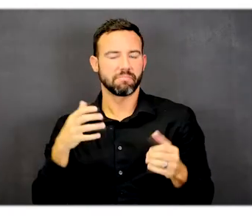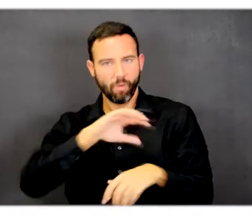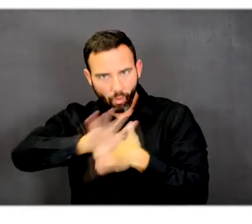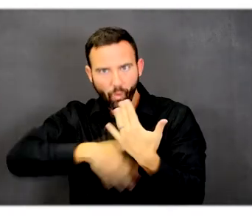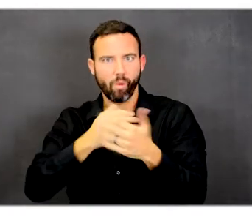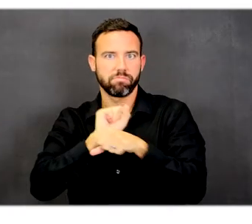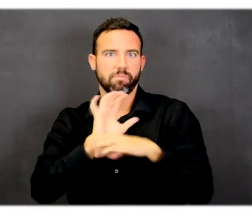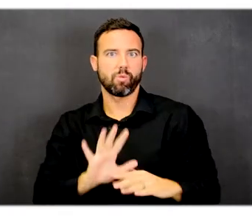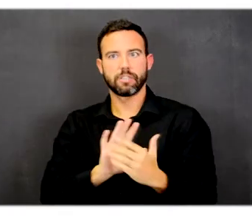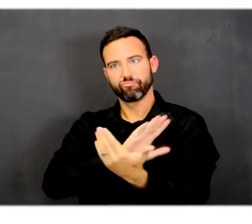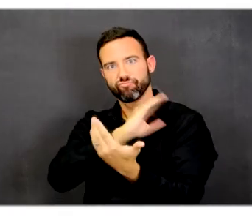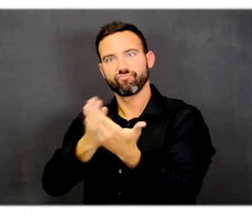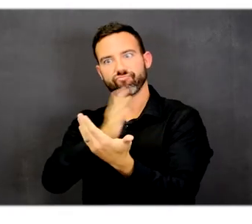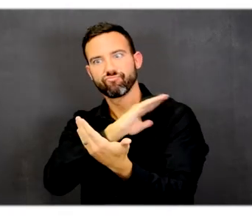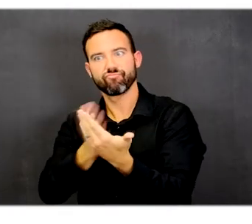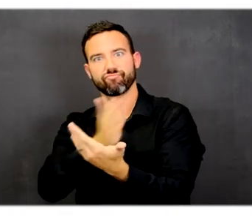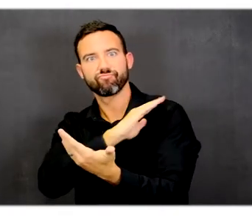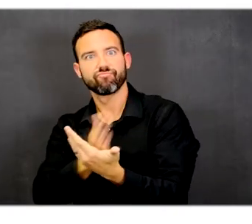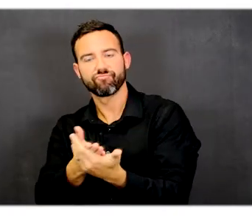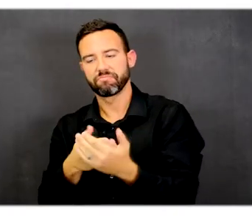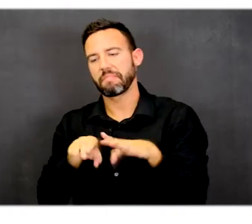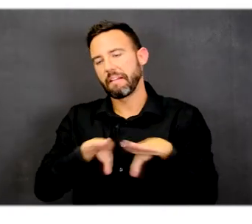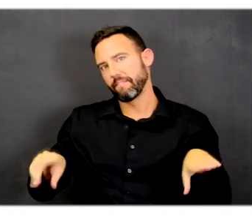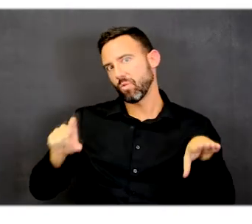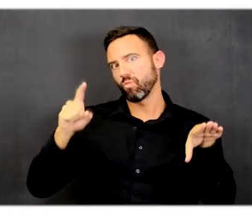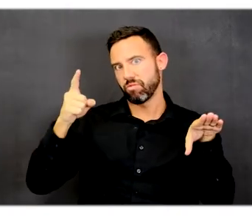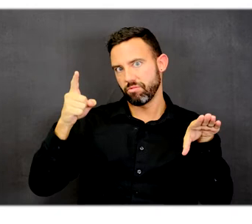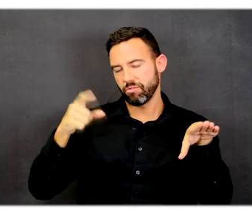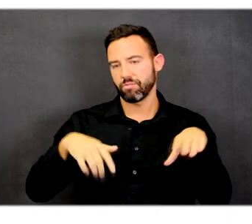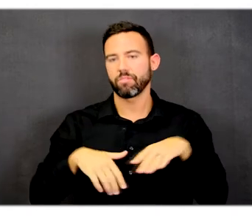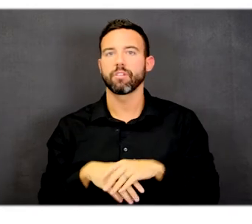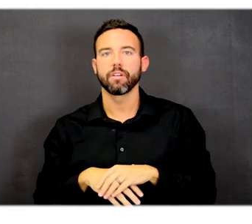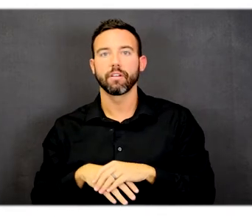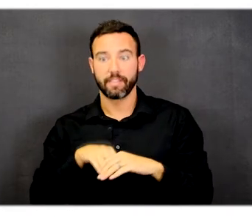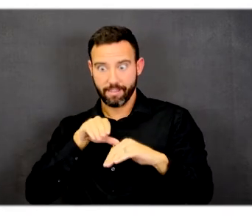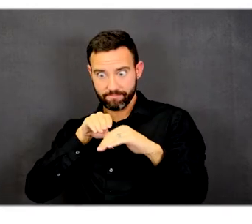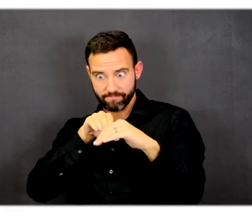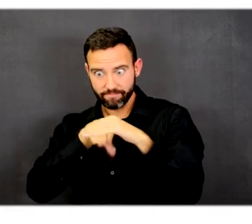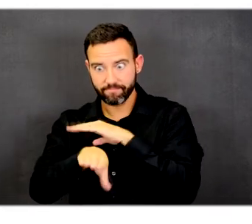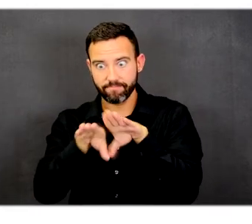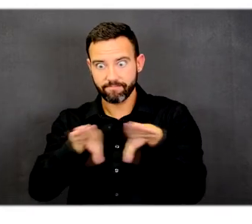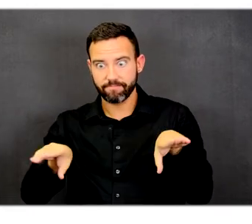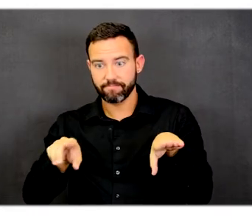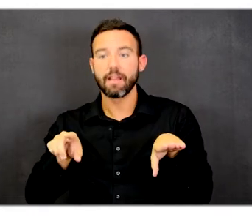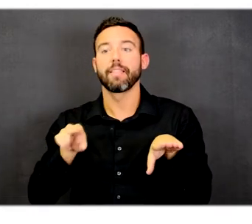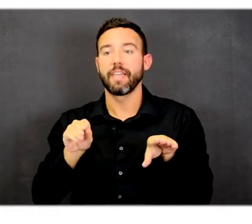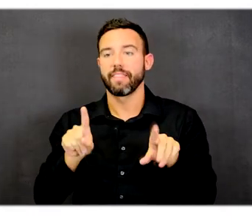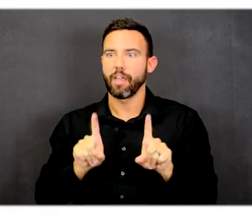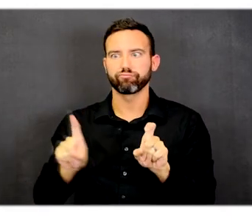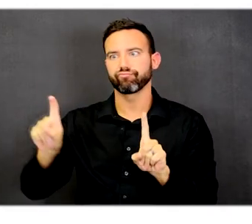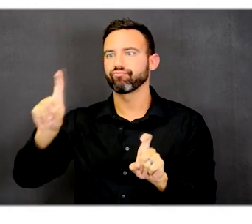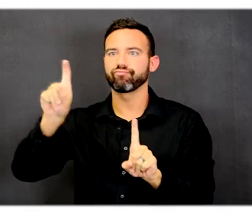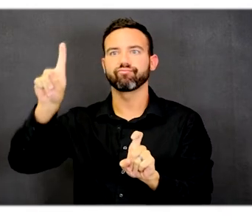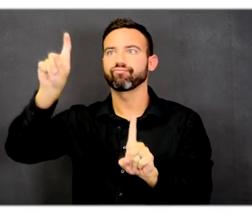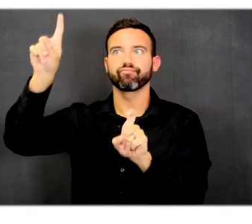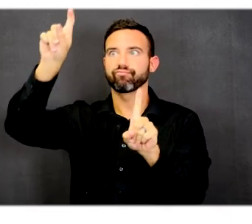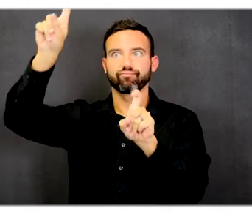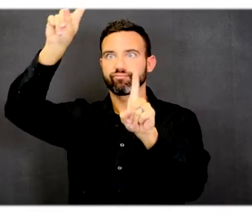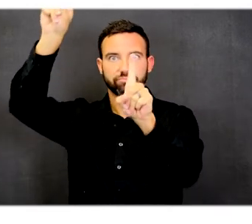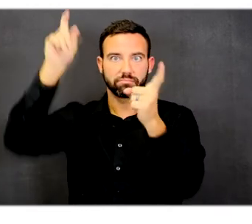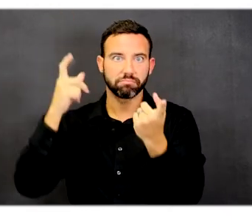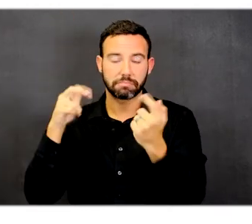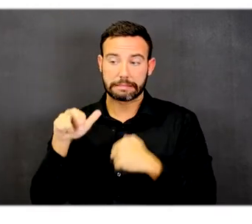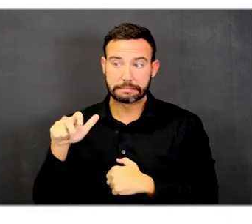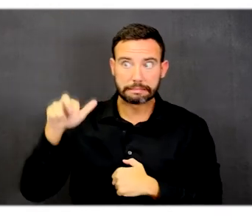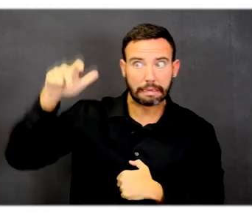employees coming in on level one and then dispersing through the various levels of the building vertically through either the